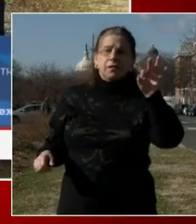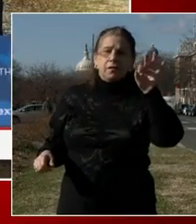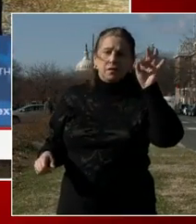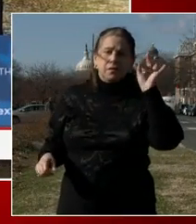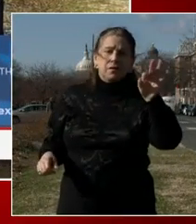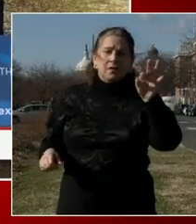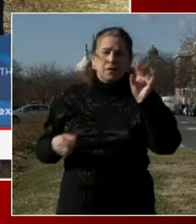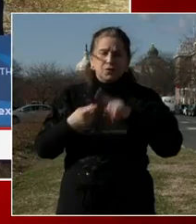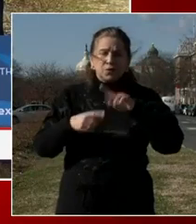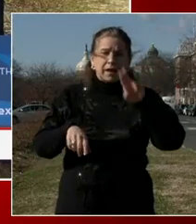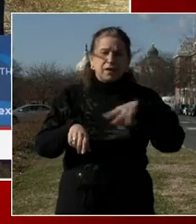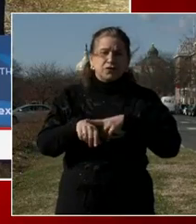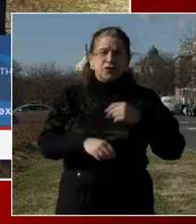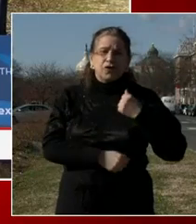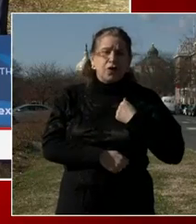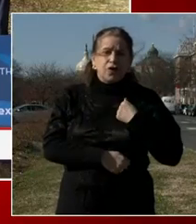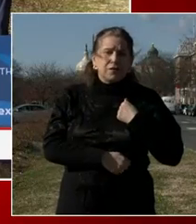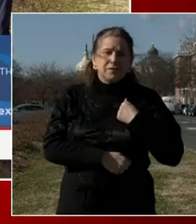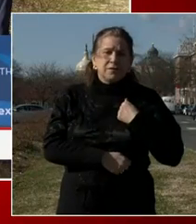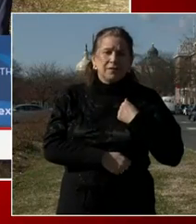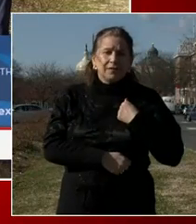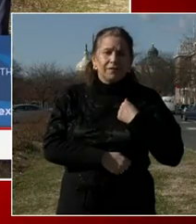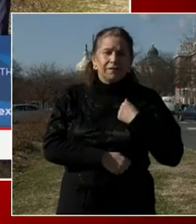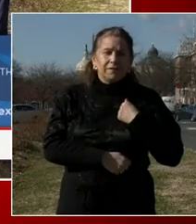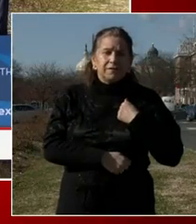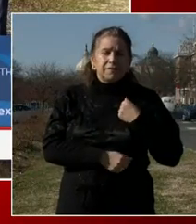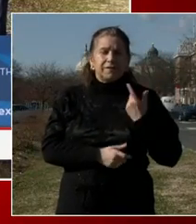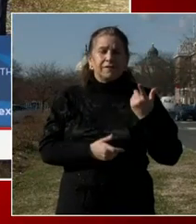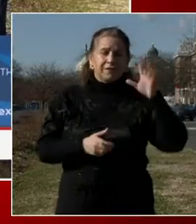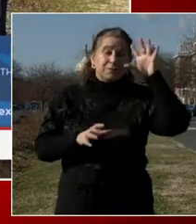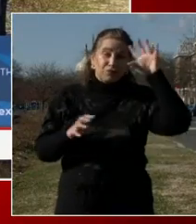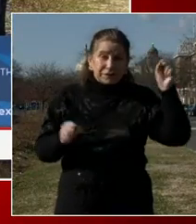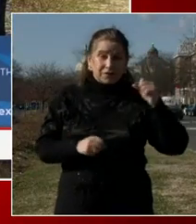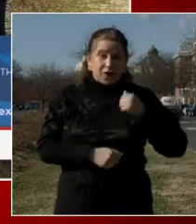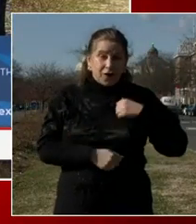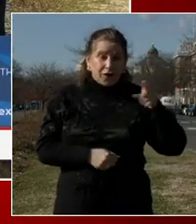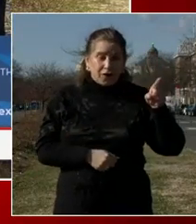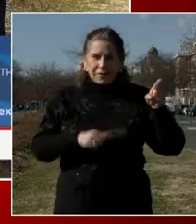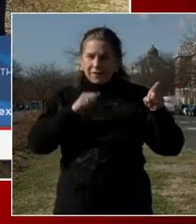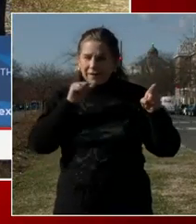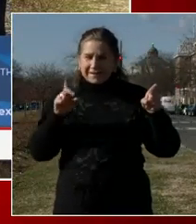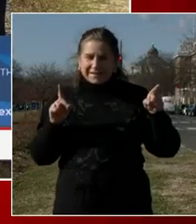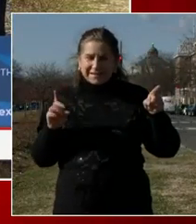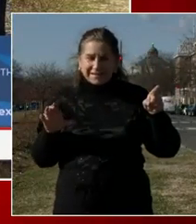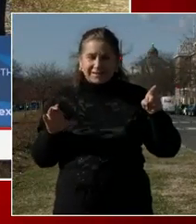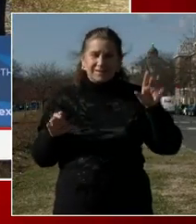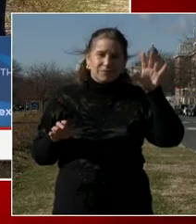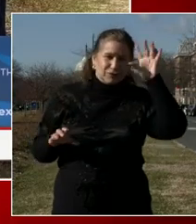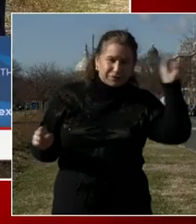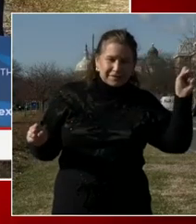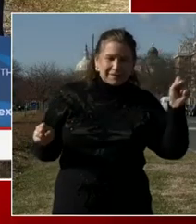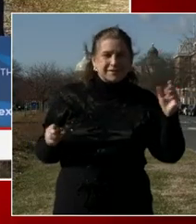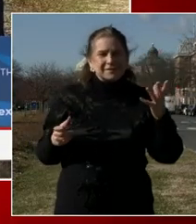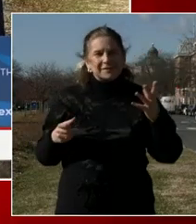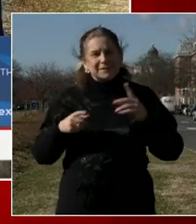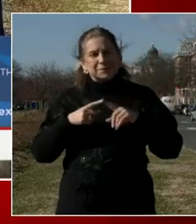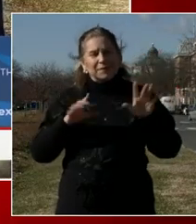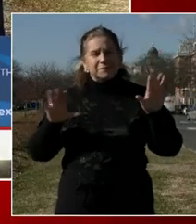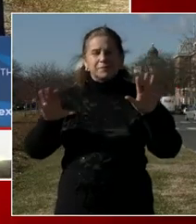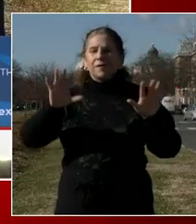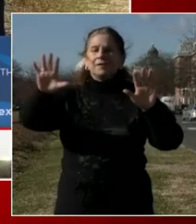the D.C. National Guard, but the President's Guard and all of that. But maybe I will. So you know